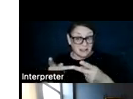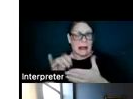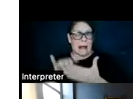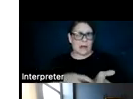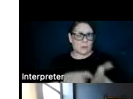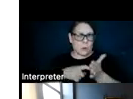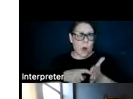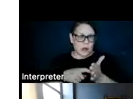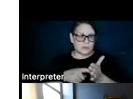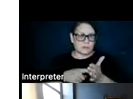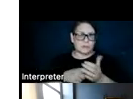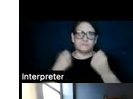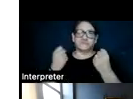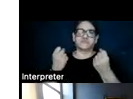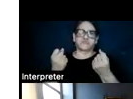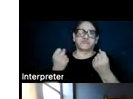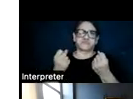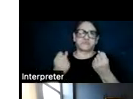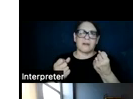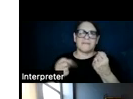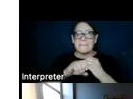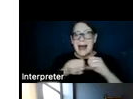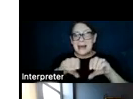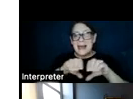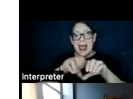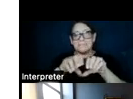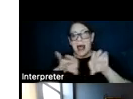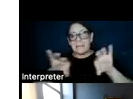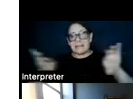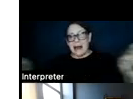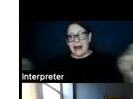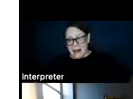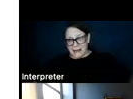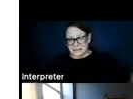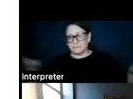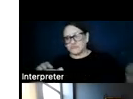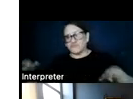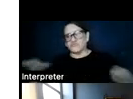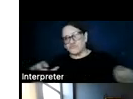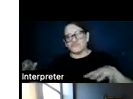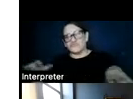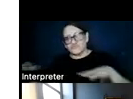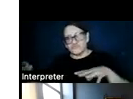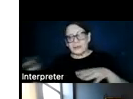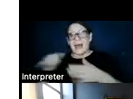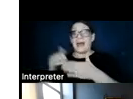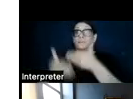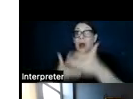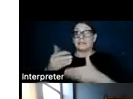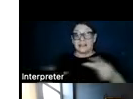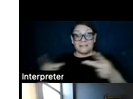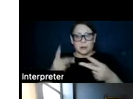miles of pipelines. That processing and storage facility itself will require